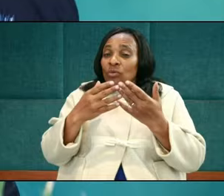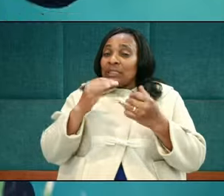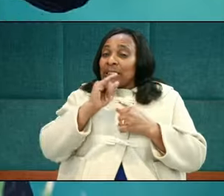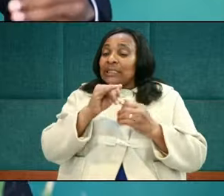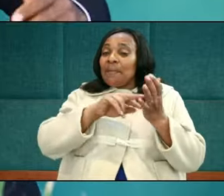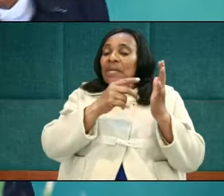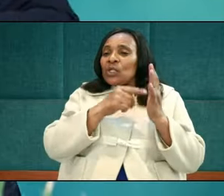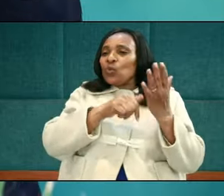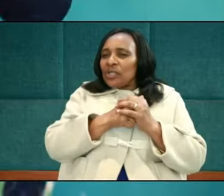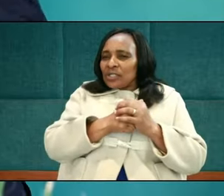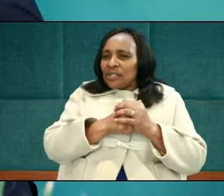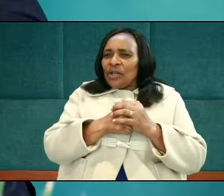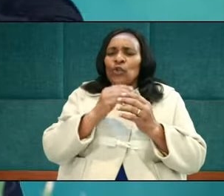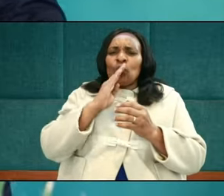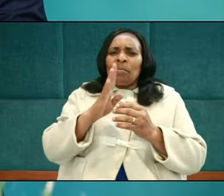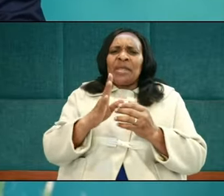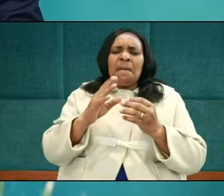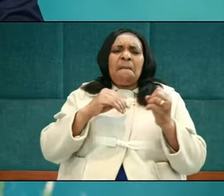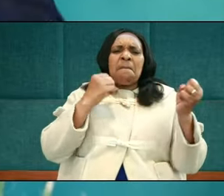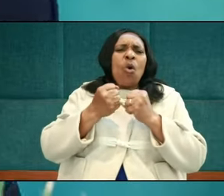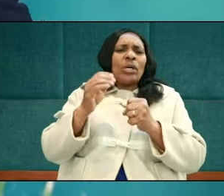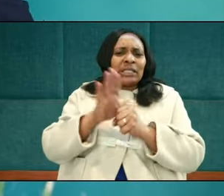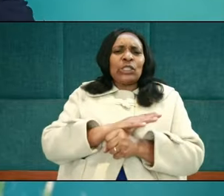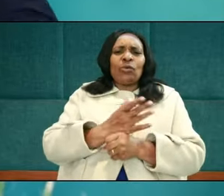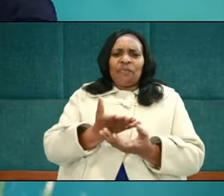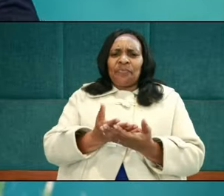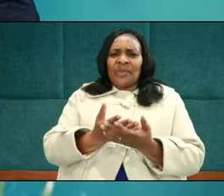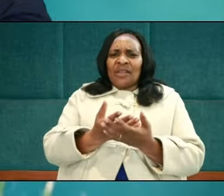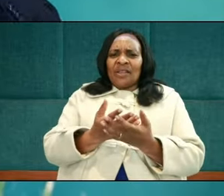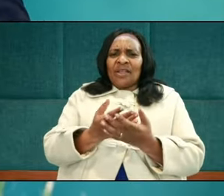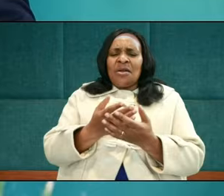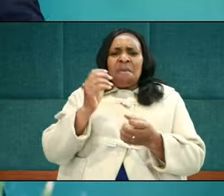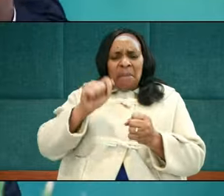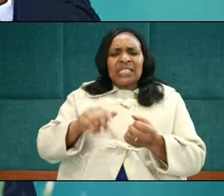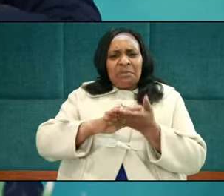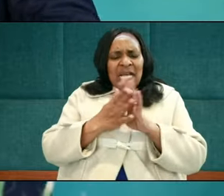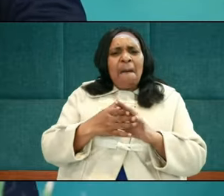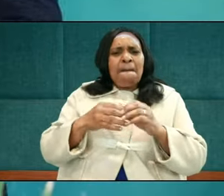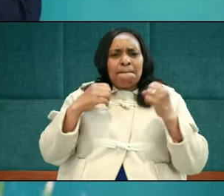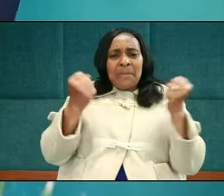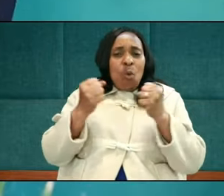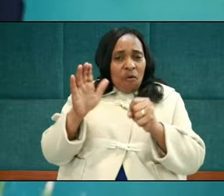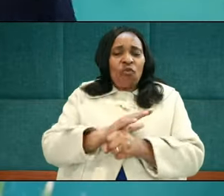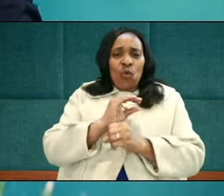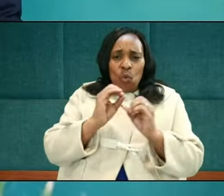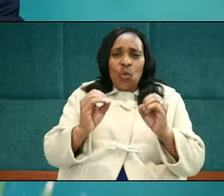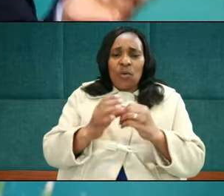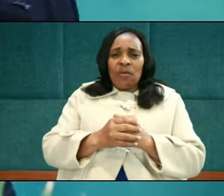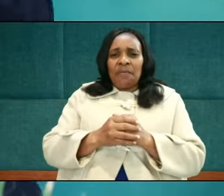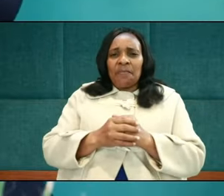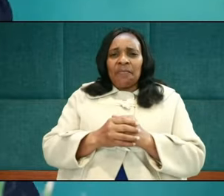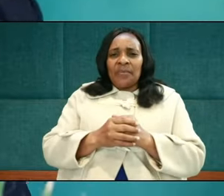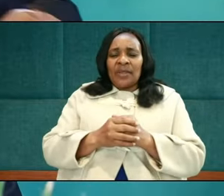word translated meek, should be powerless. Powerless. In other words, he's saying it is voluntary